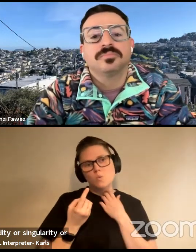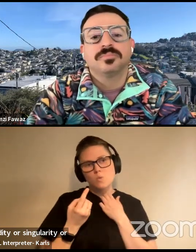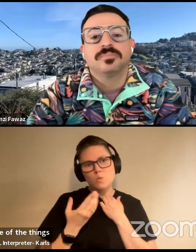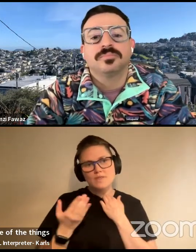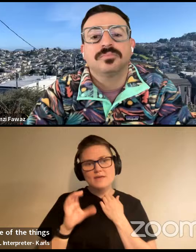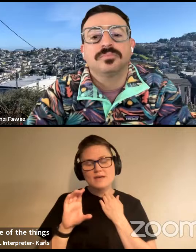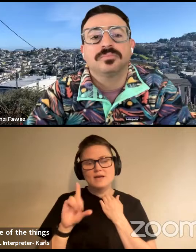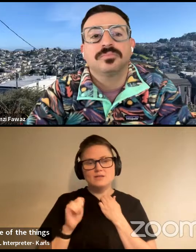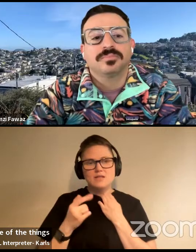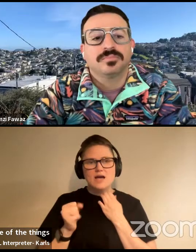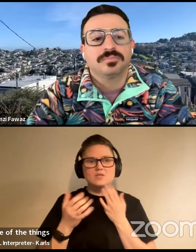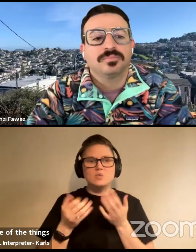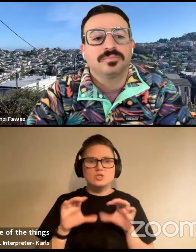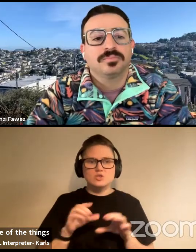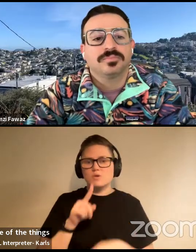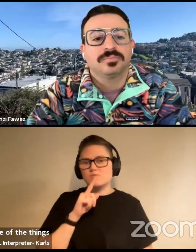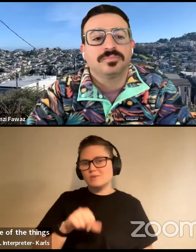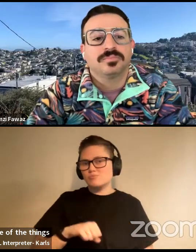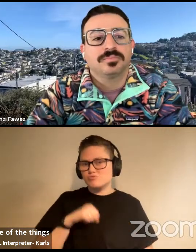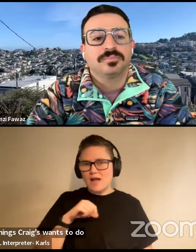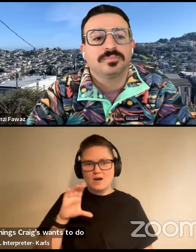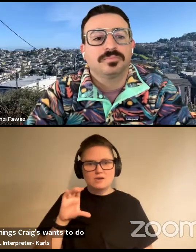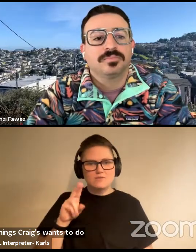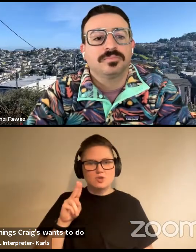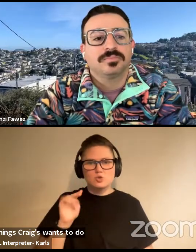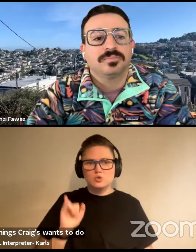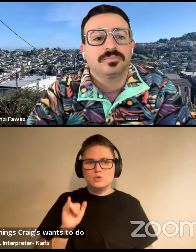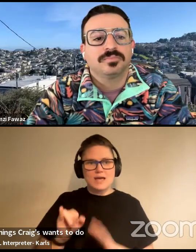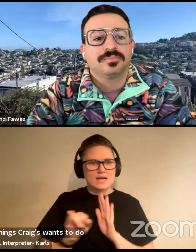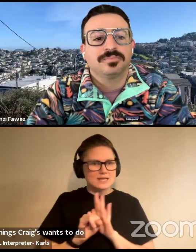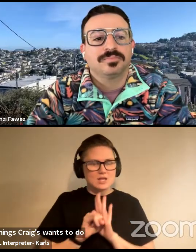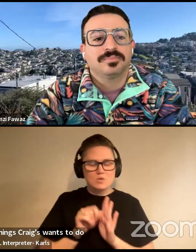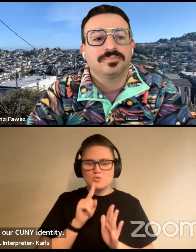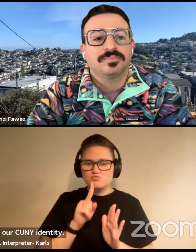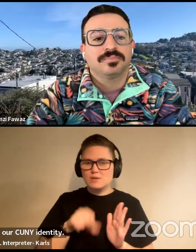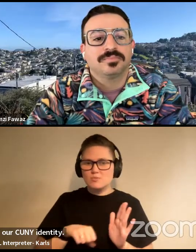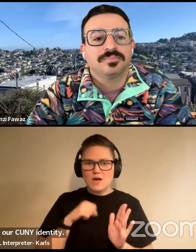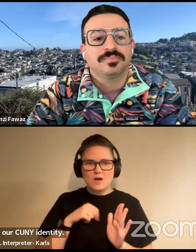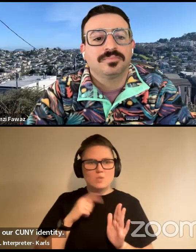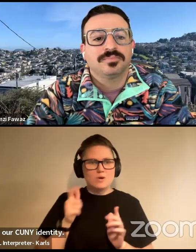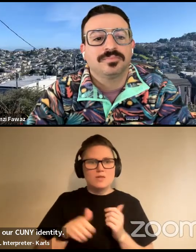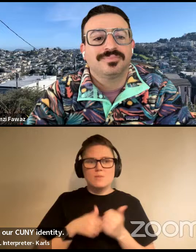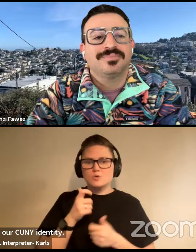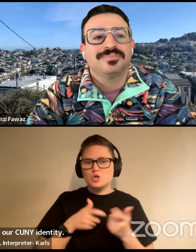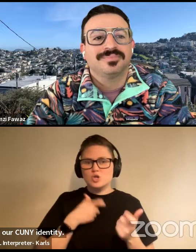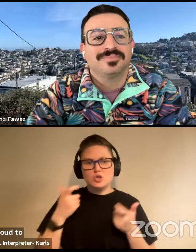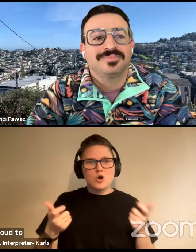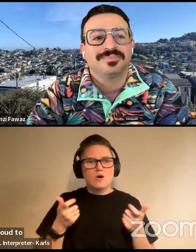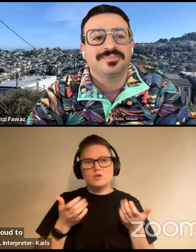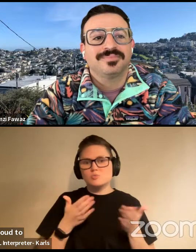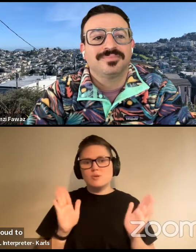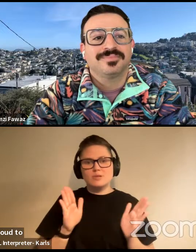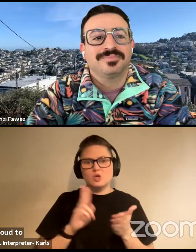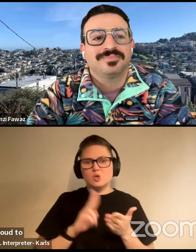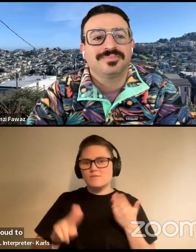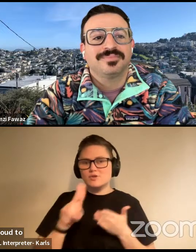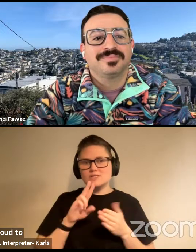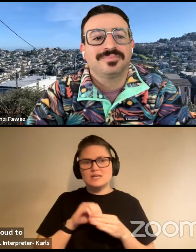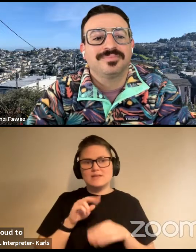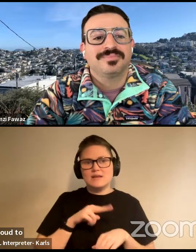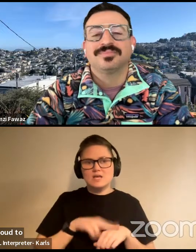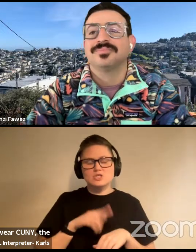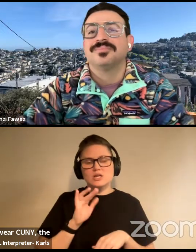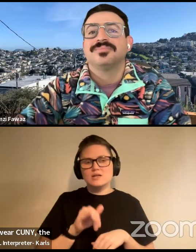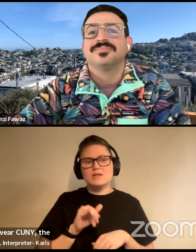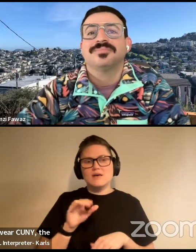we're very, very proud of our CUNY identity. We're very proud that we're at CUNY, the largest public urban university in the nation, and that our students